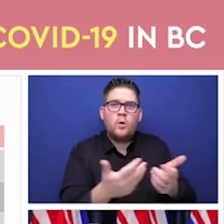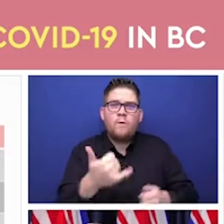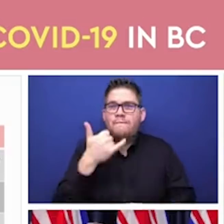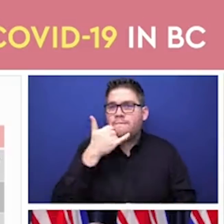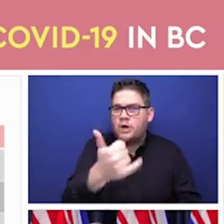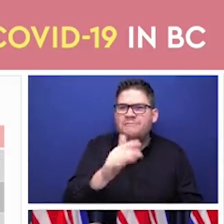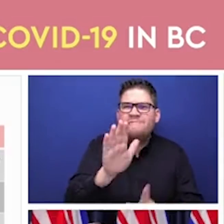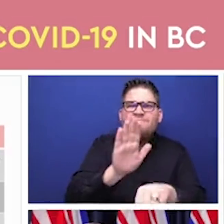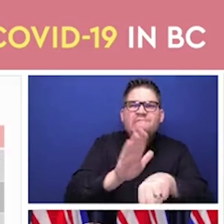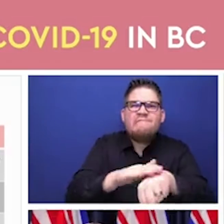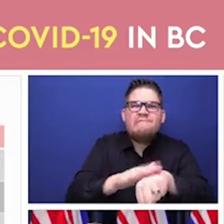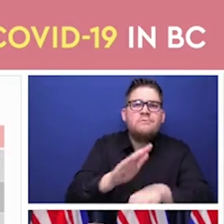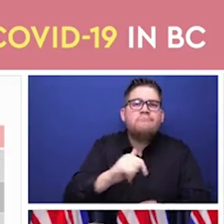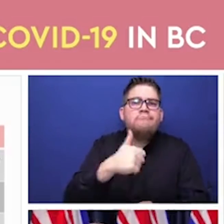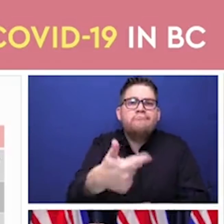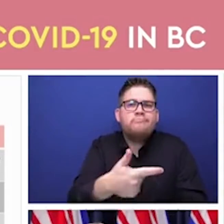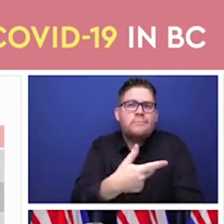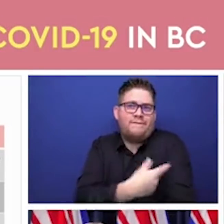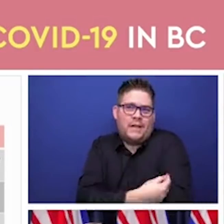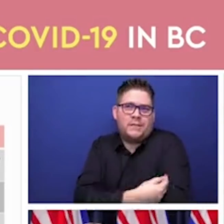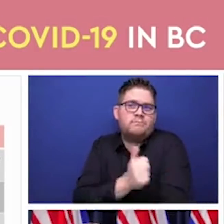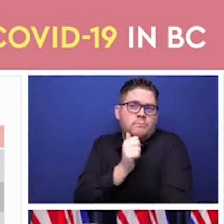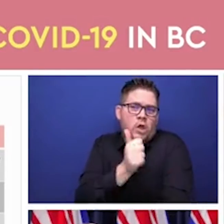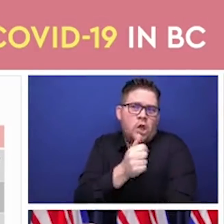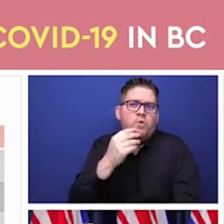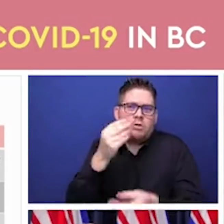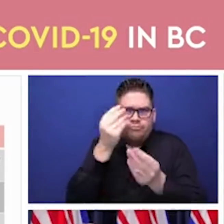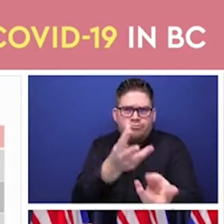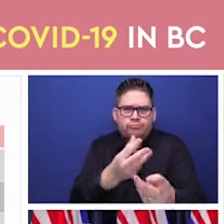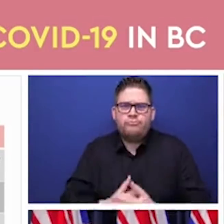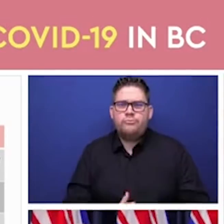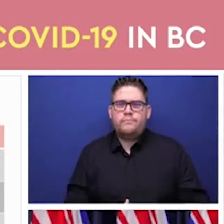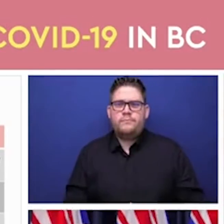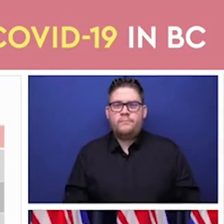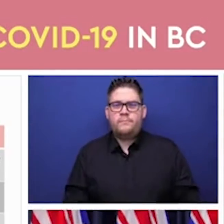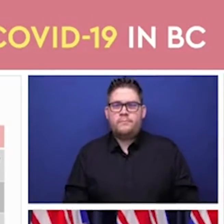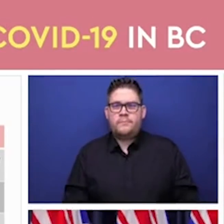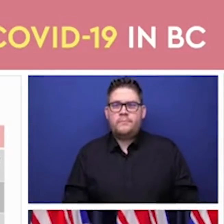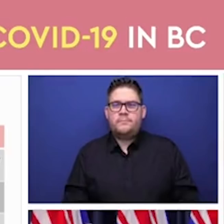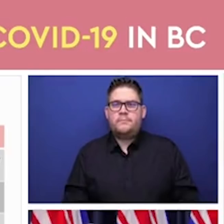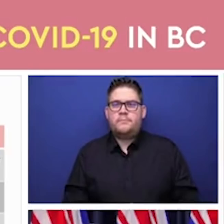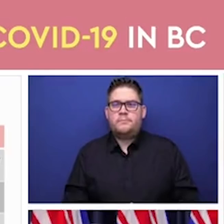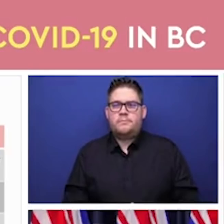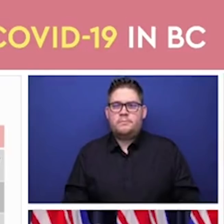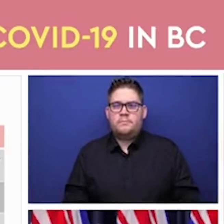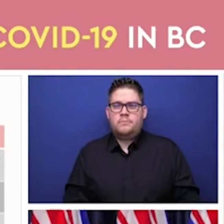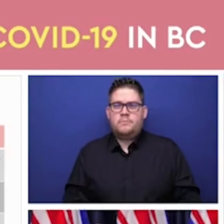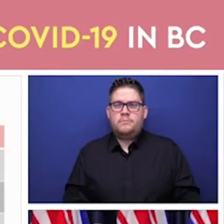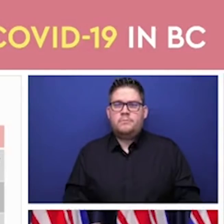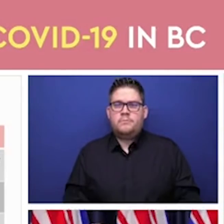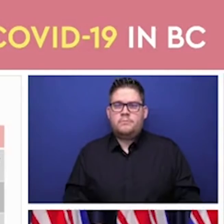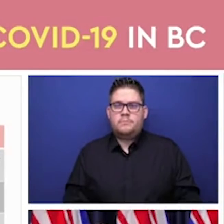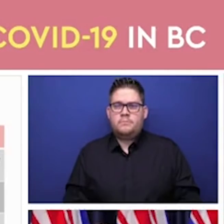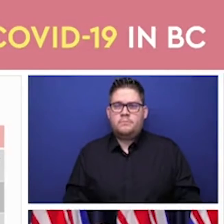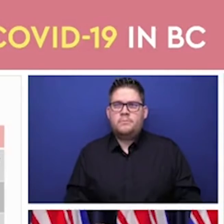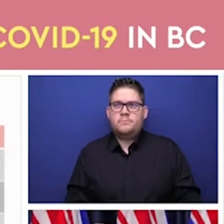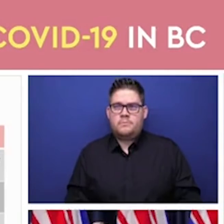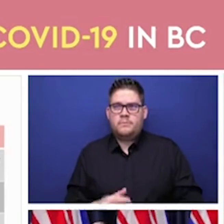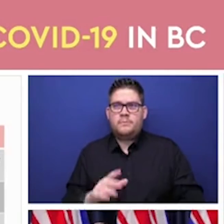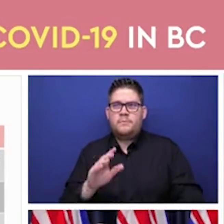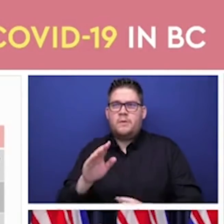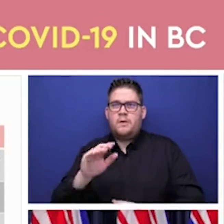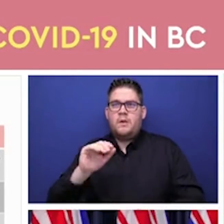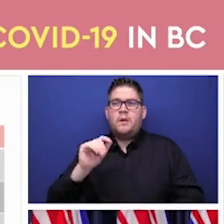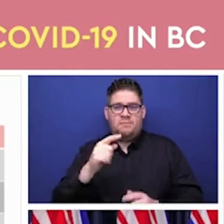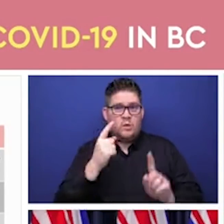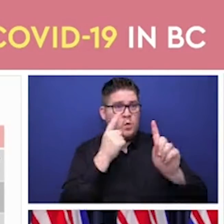if that happens, she will very nicely be asked to call back during the week that she is eligible, and book any time